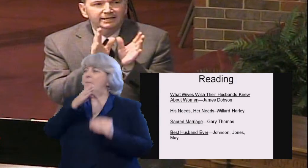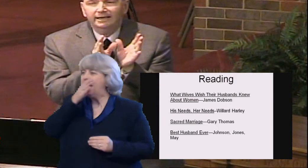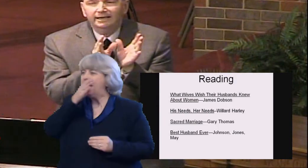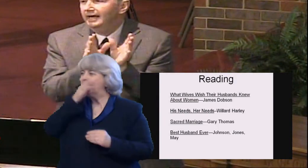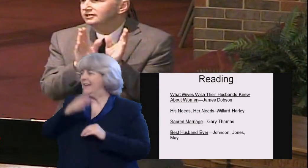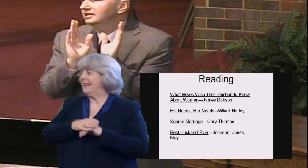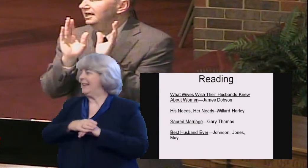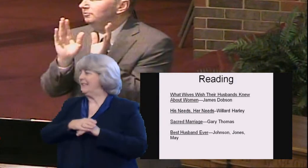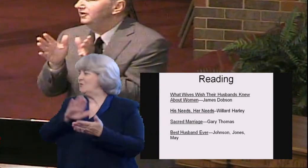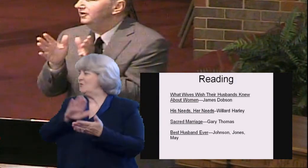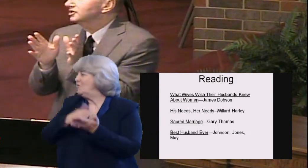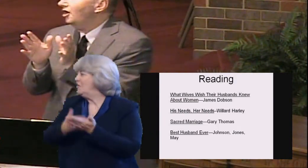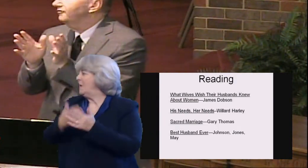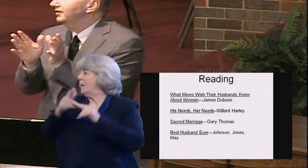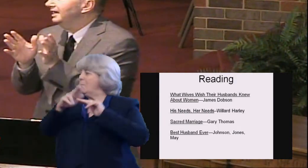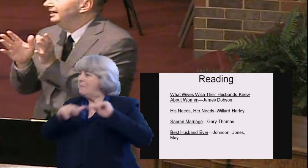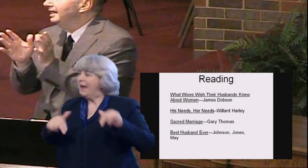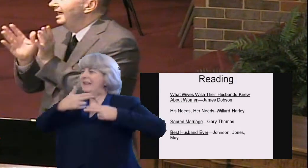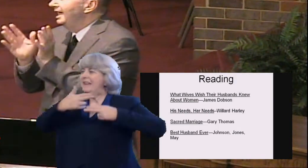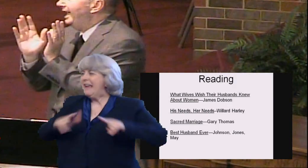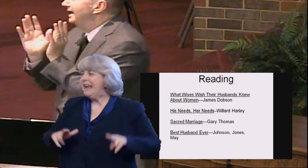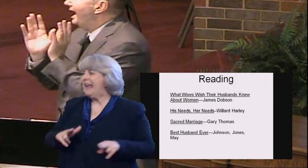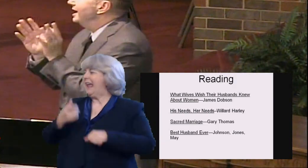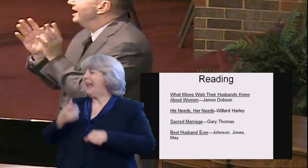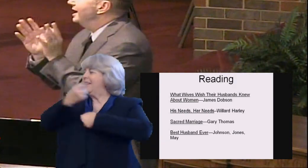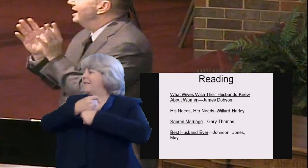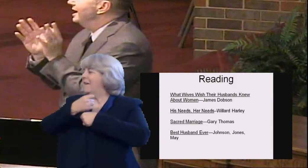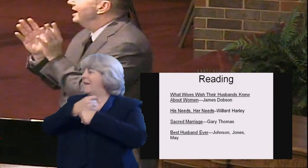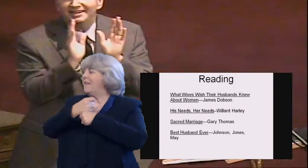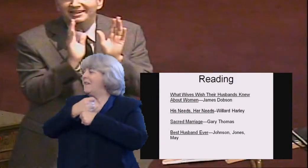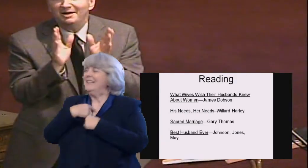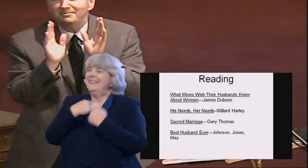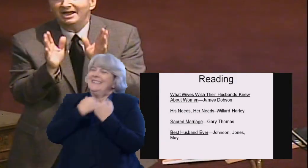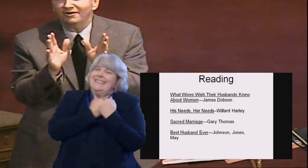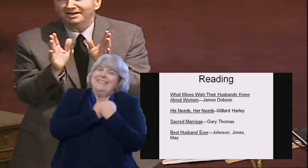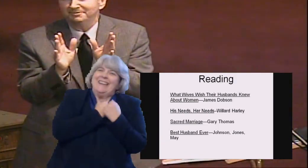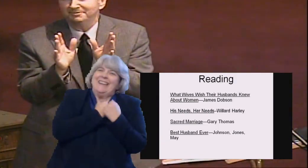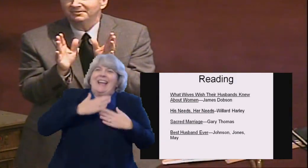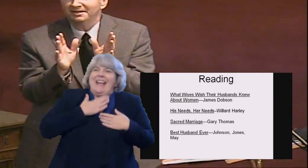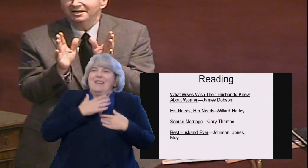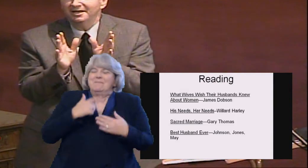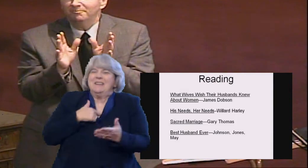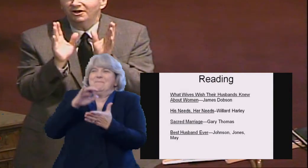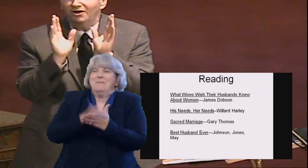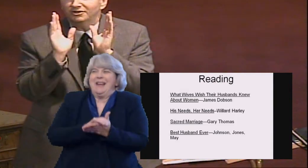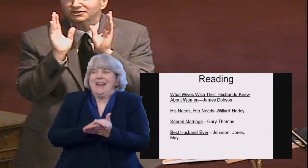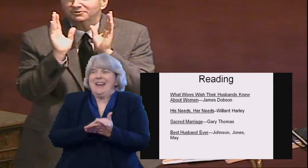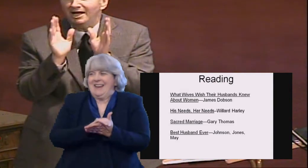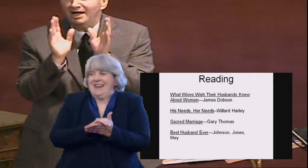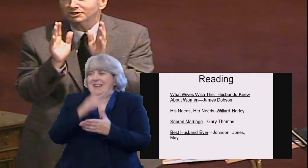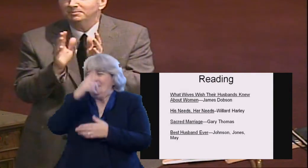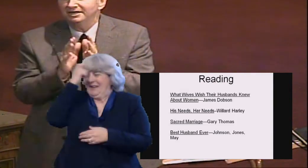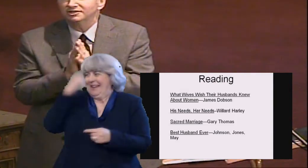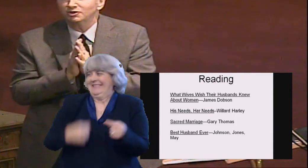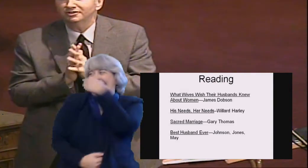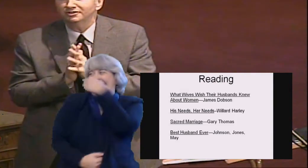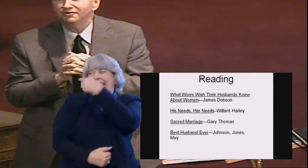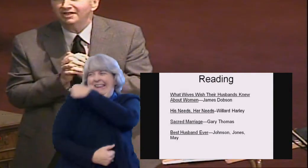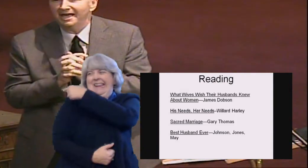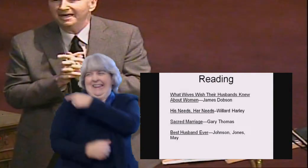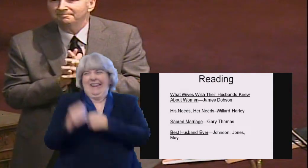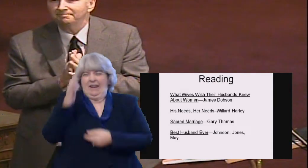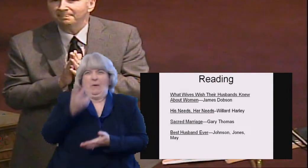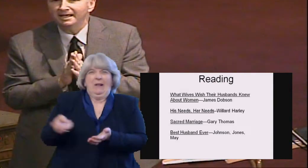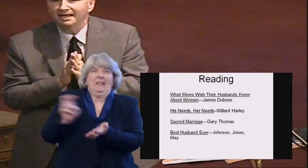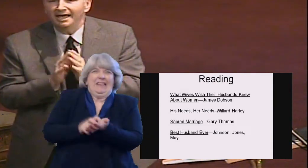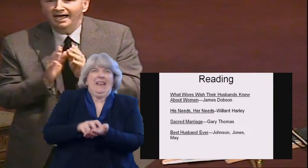bacon and eggs, and he would fix coffee. And I am so glad that I'm married because my husband is going to do